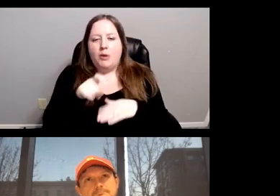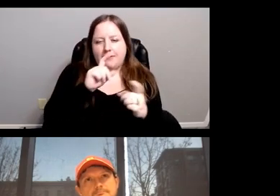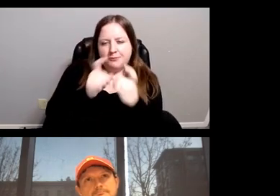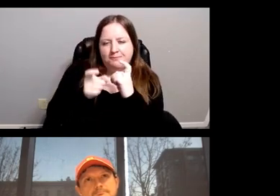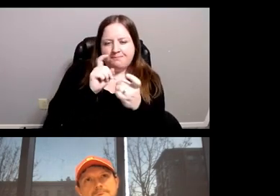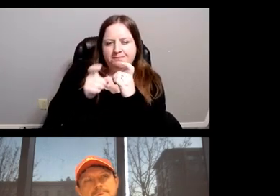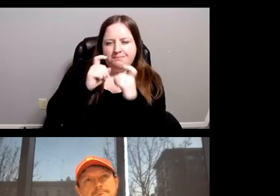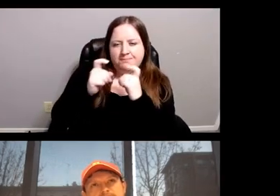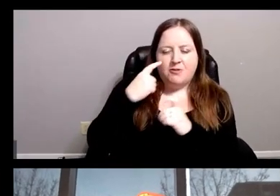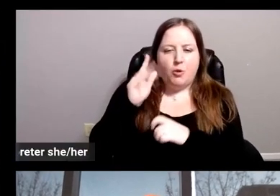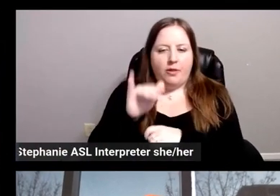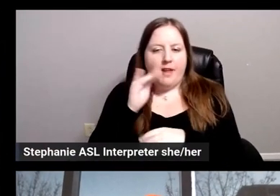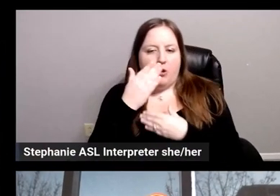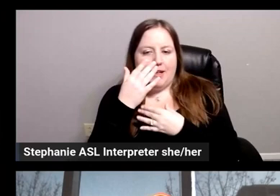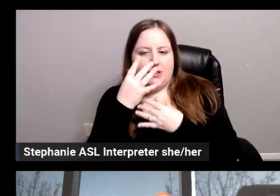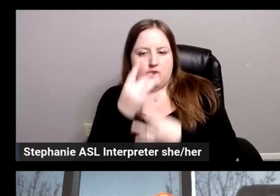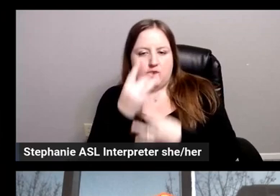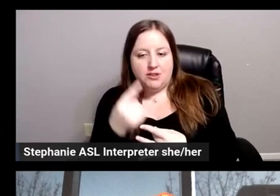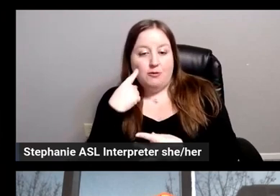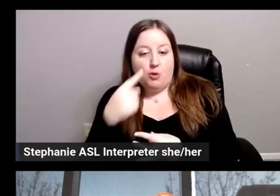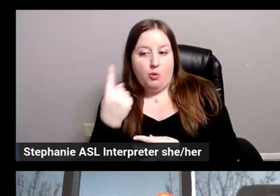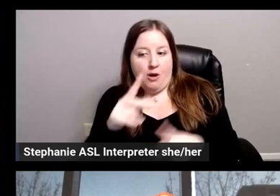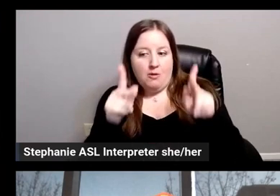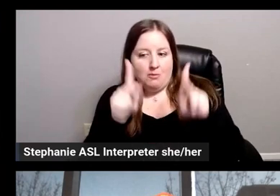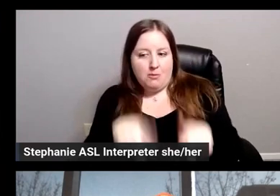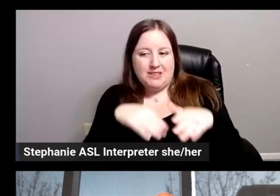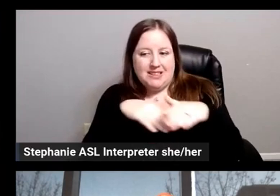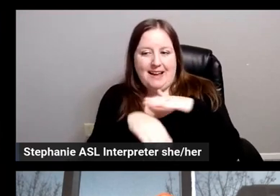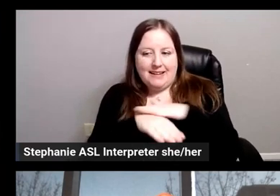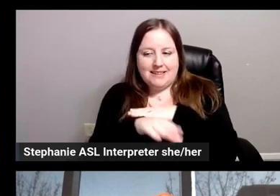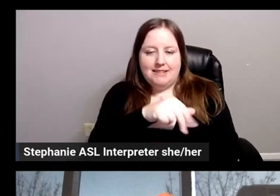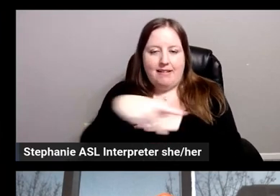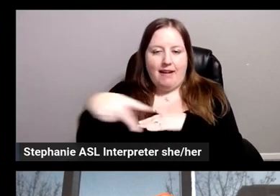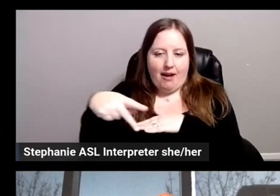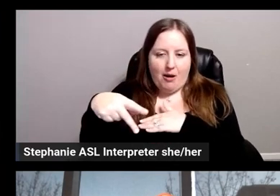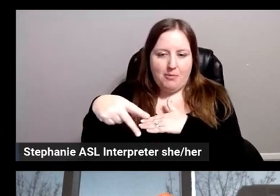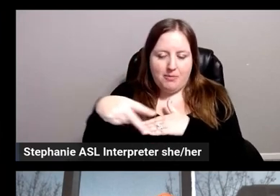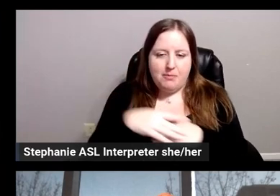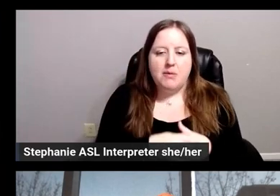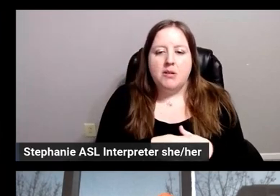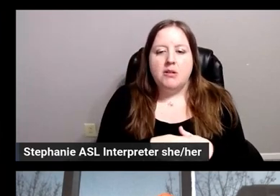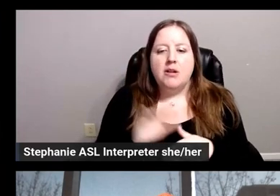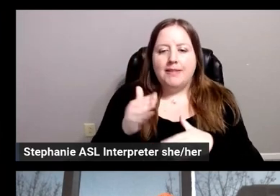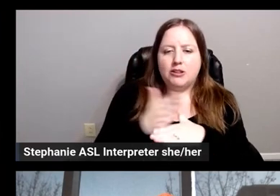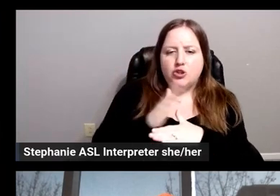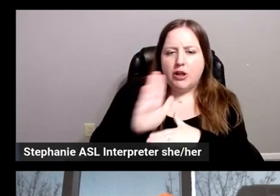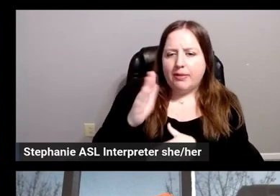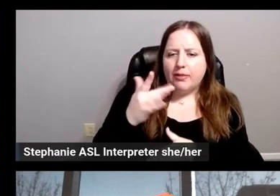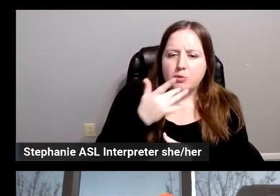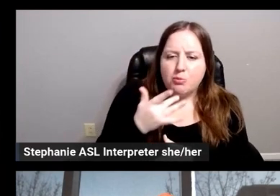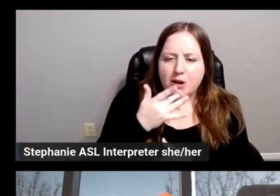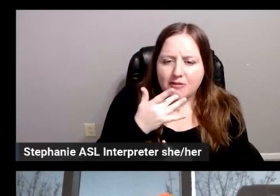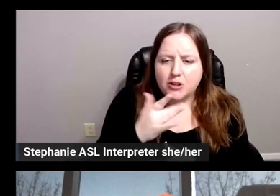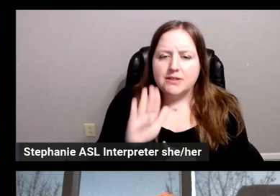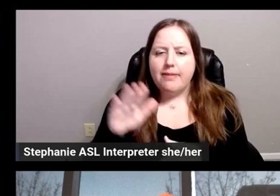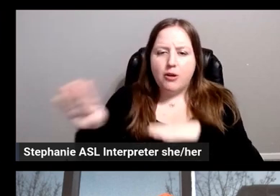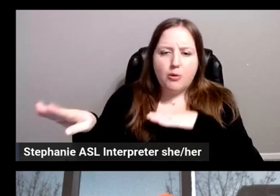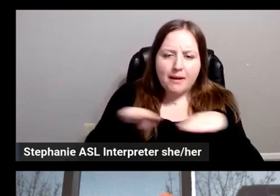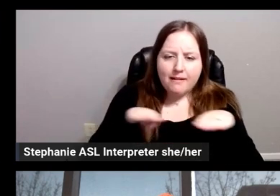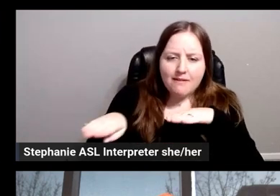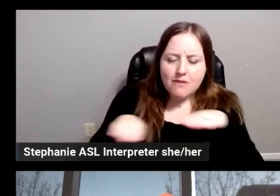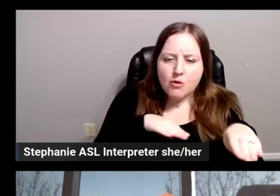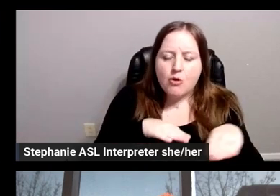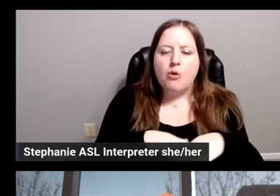the interest of the single person that is accessing the app, that is sharing with us their preferences, their behaviors, their